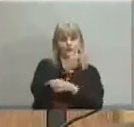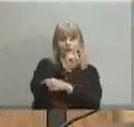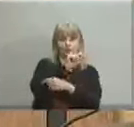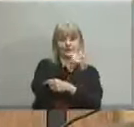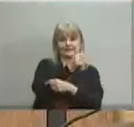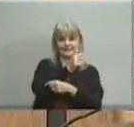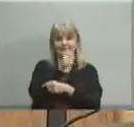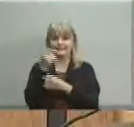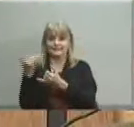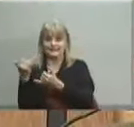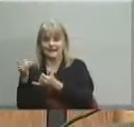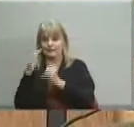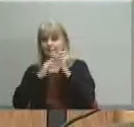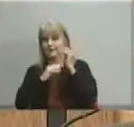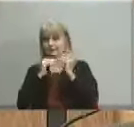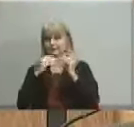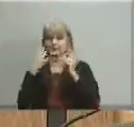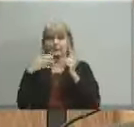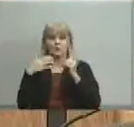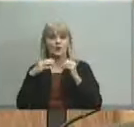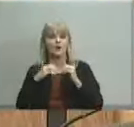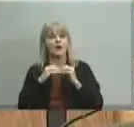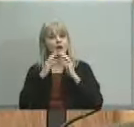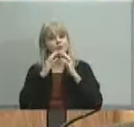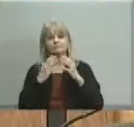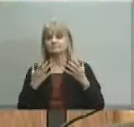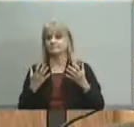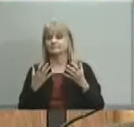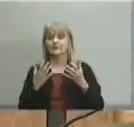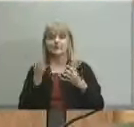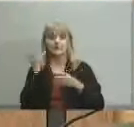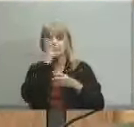has built a really really wonderful beautiful neighborhood